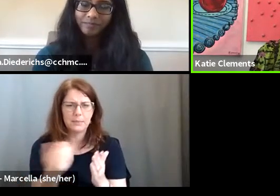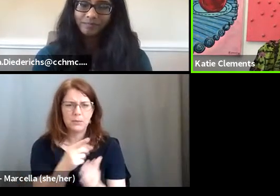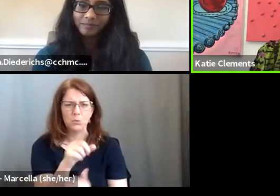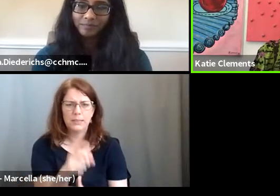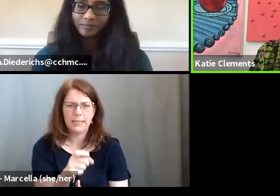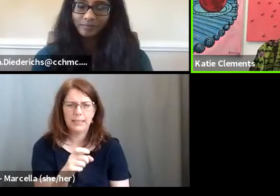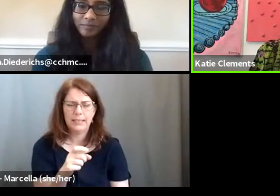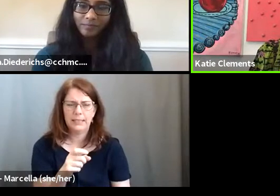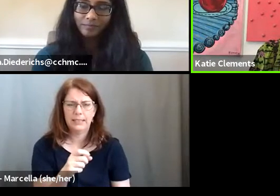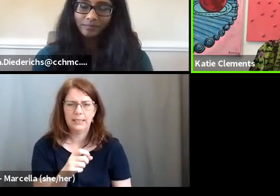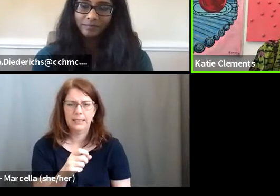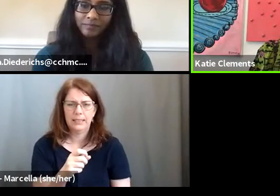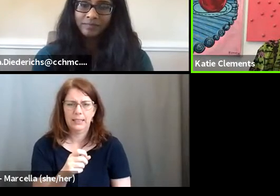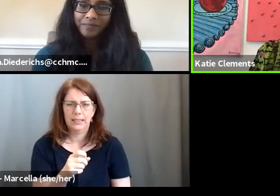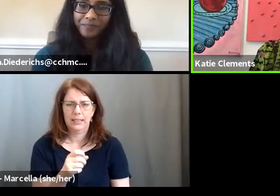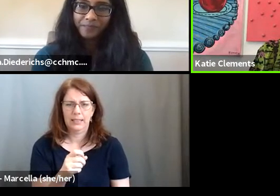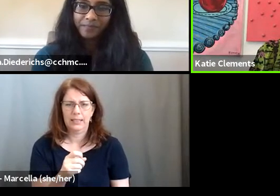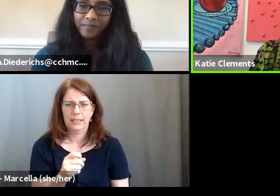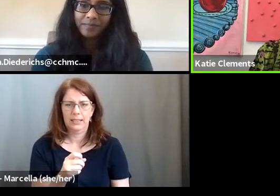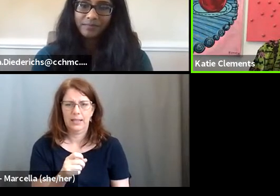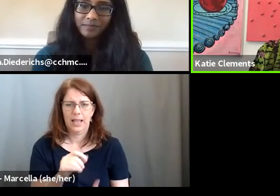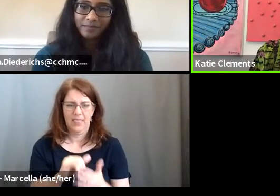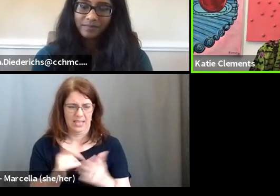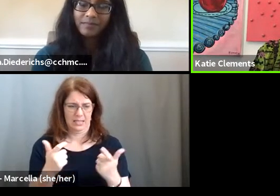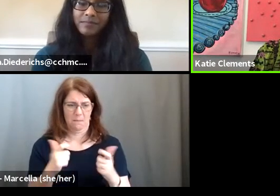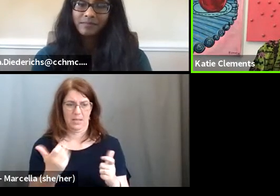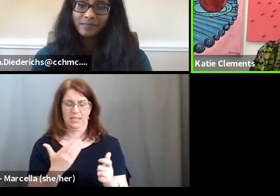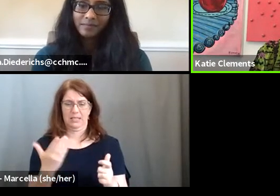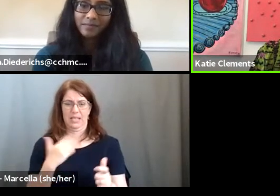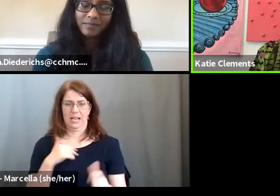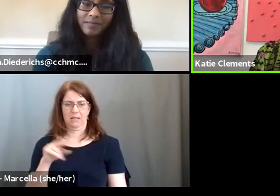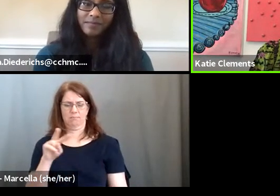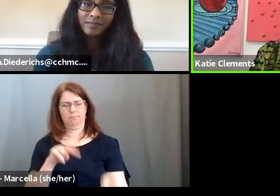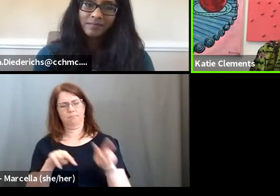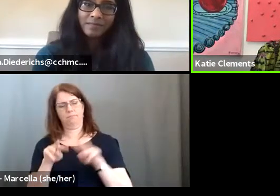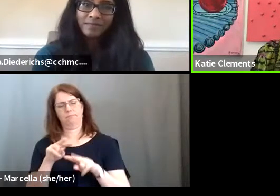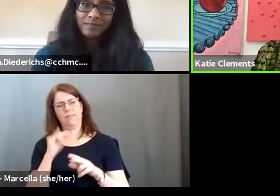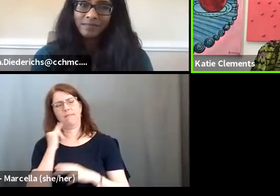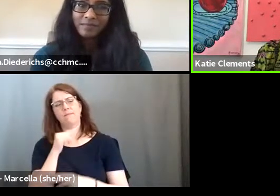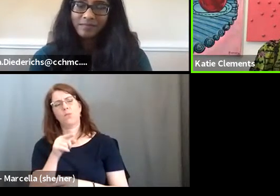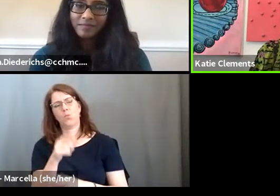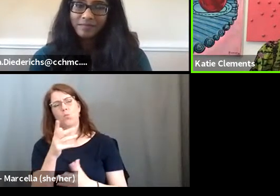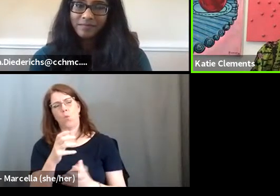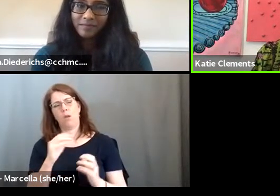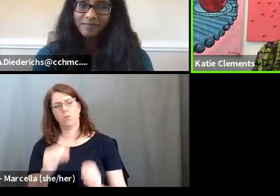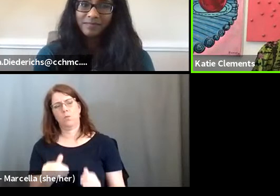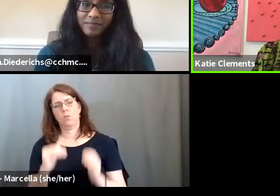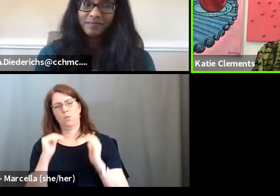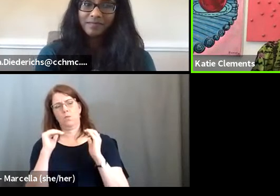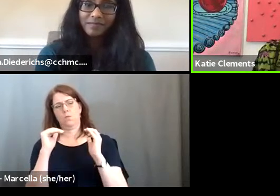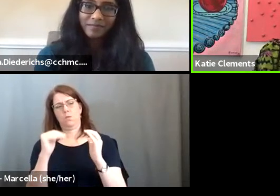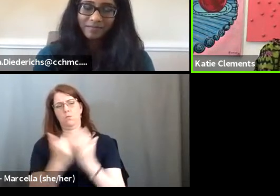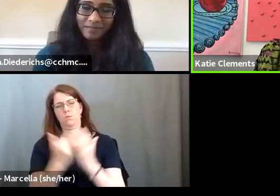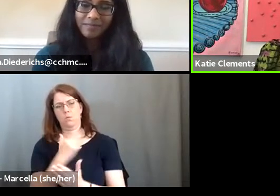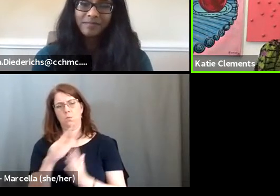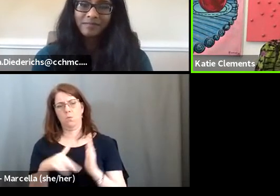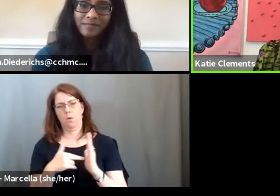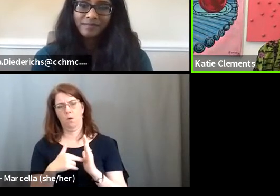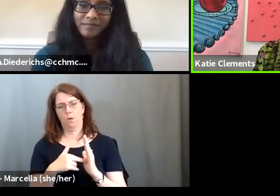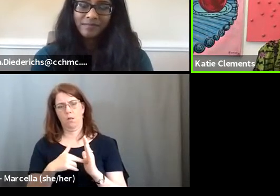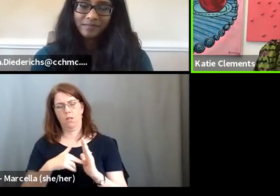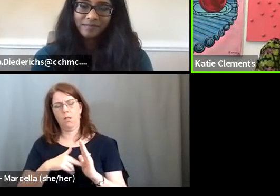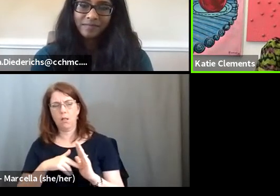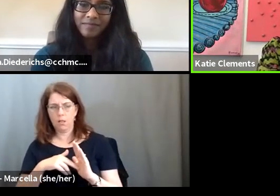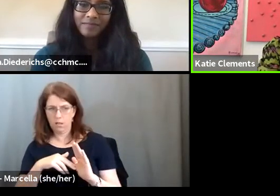them. And that's the biggest thing I look at when somebody wants to go into a new role. It's,